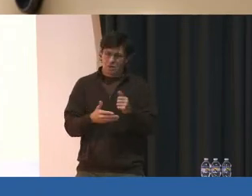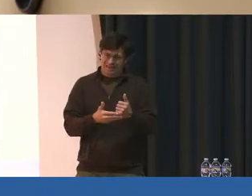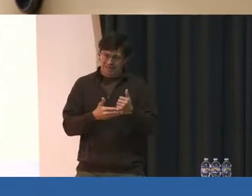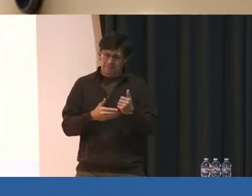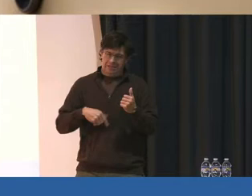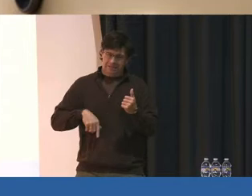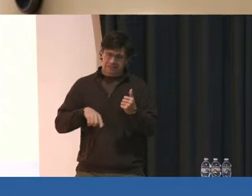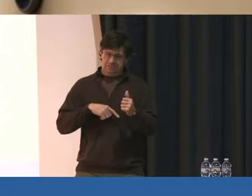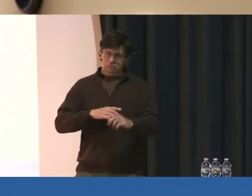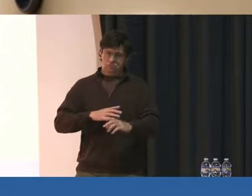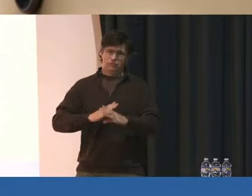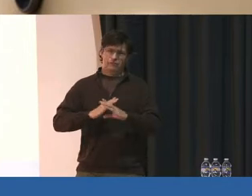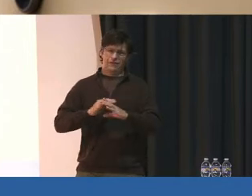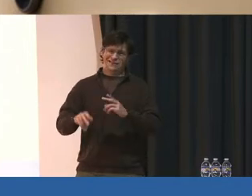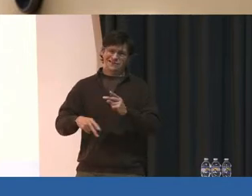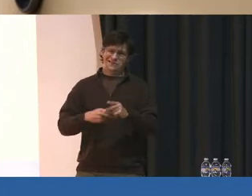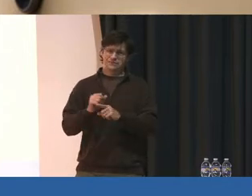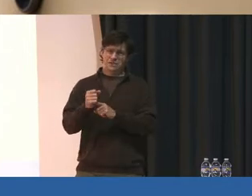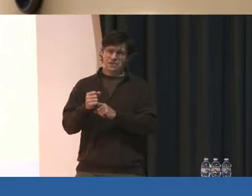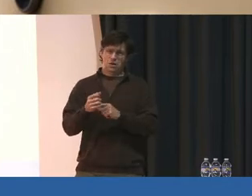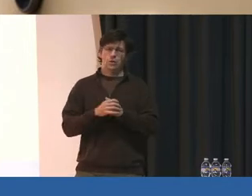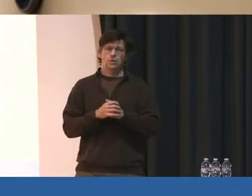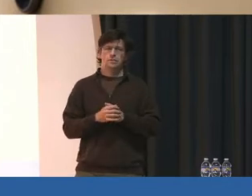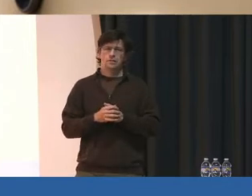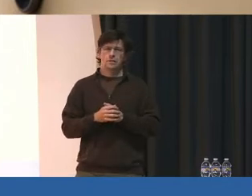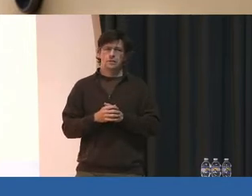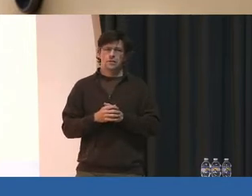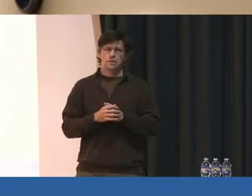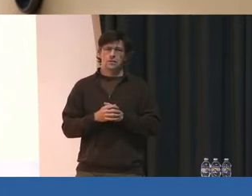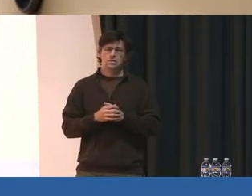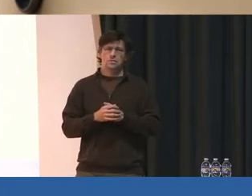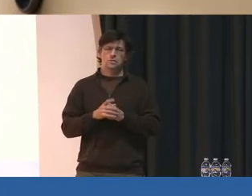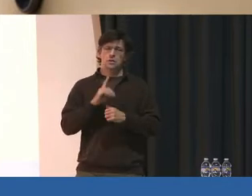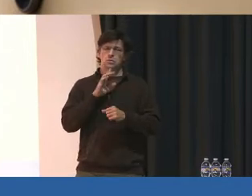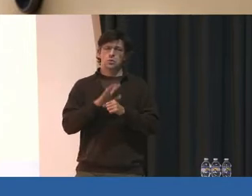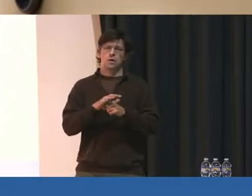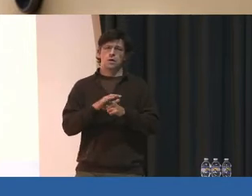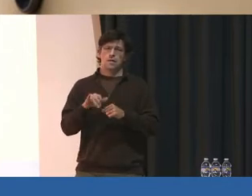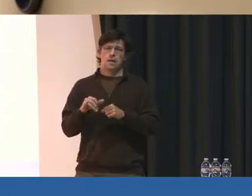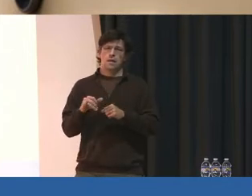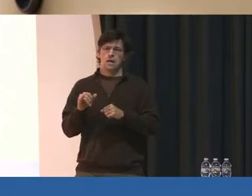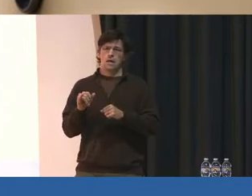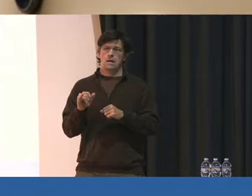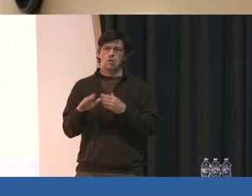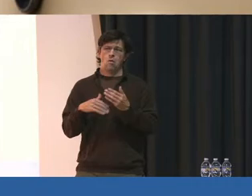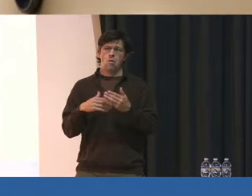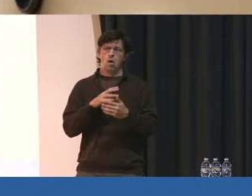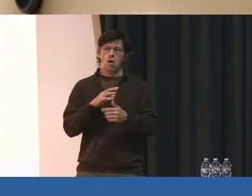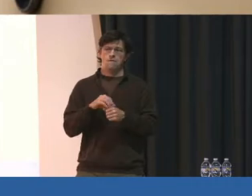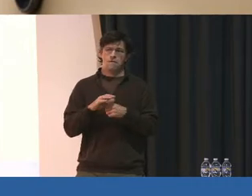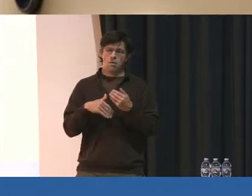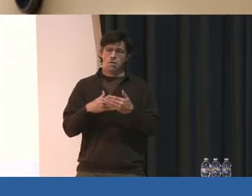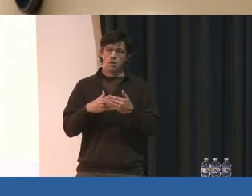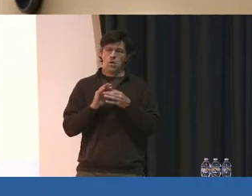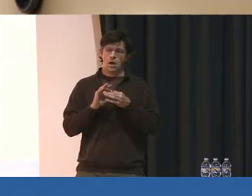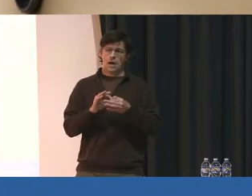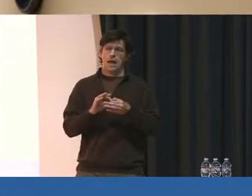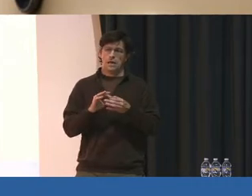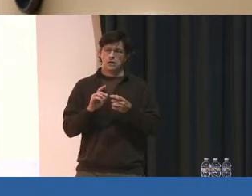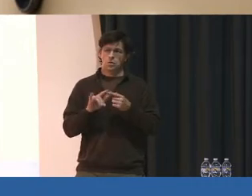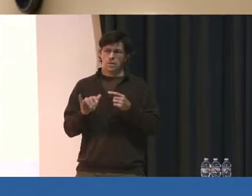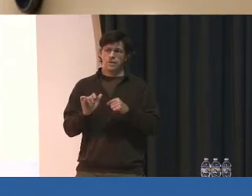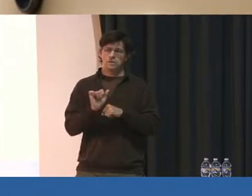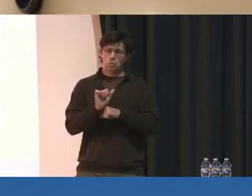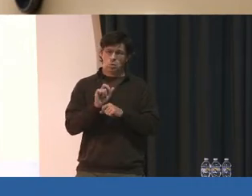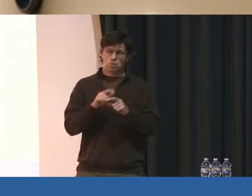these kinds of scenarios. So, it's ensuring that we're all involved and all connected to this work